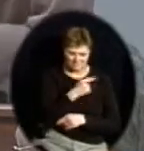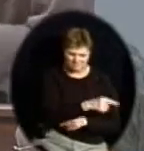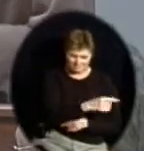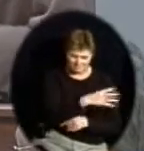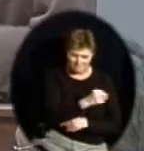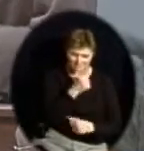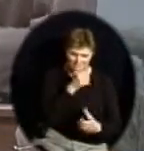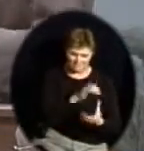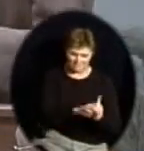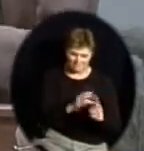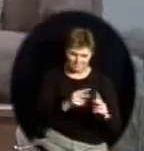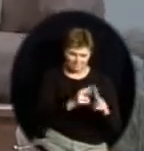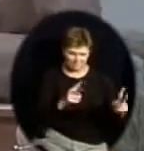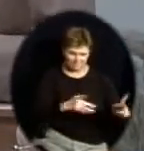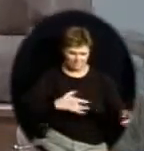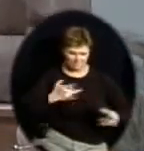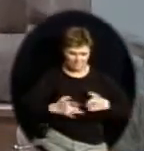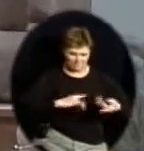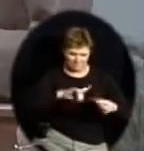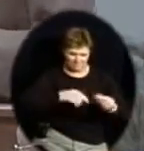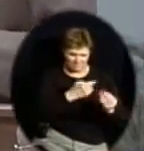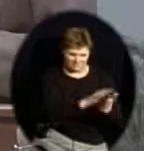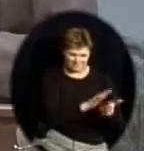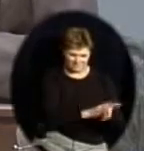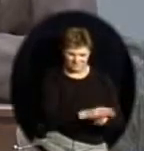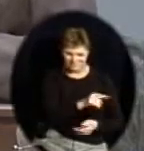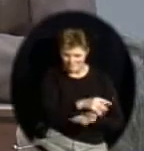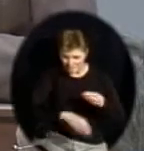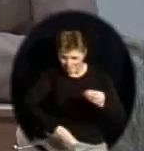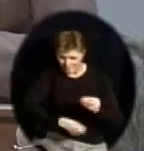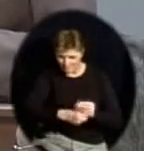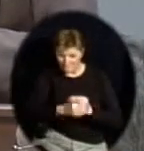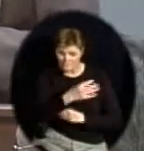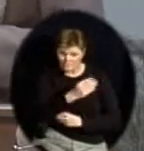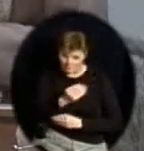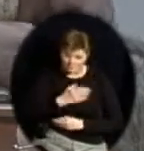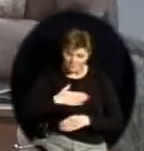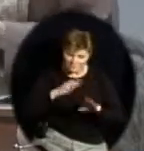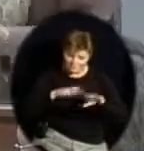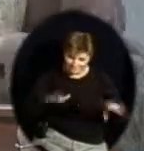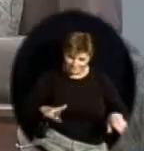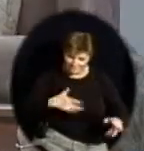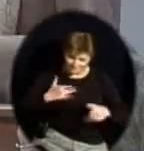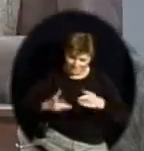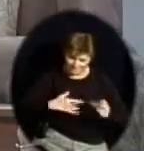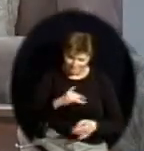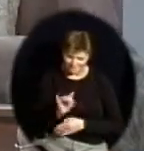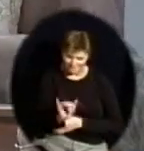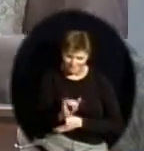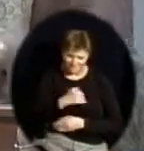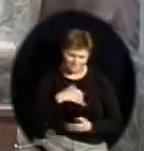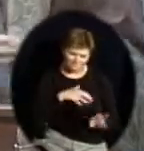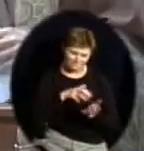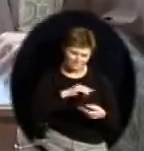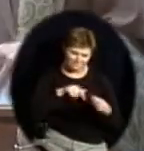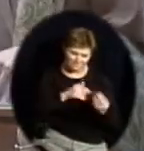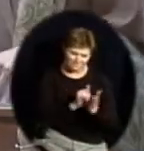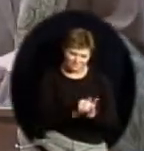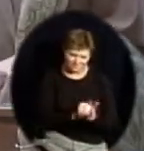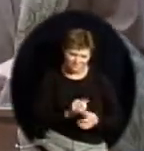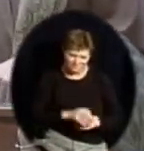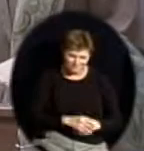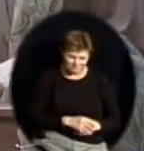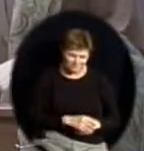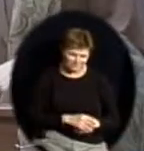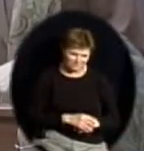in addition, my children were too. So I was glad to hear both were positive about that. But certainly as we think about the beginning of a school year, we can think